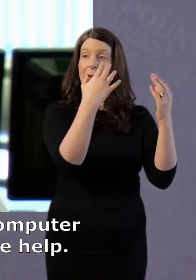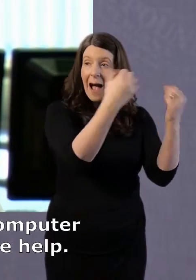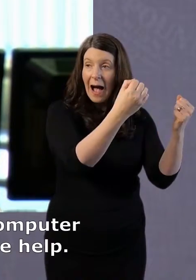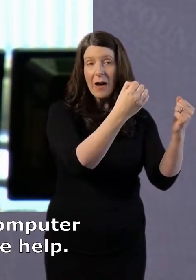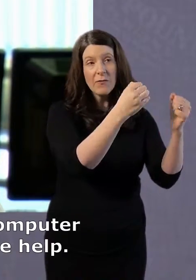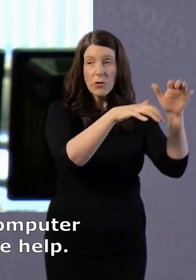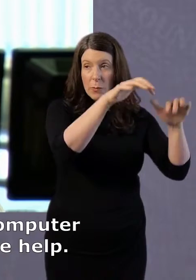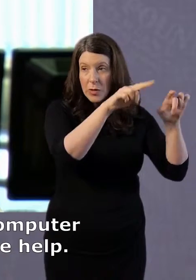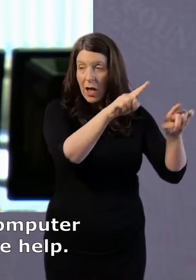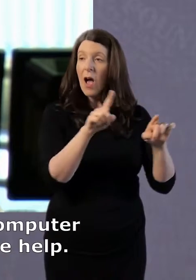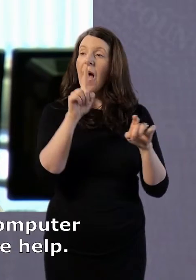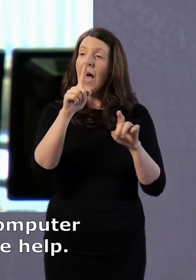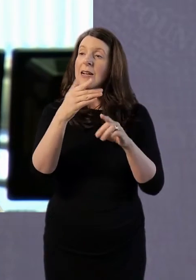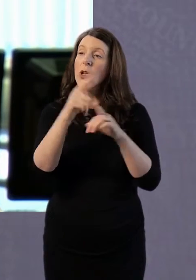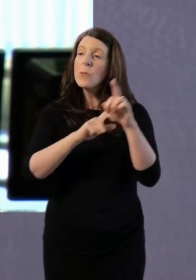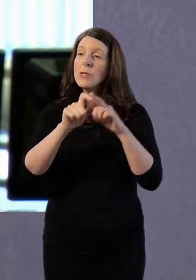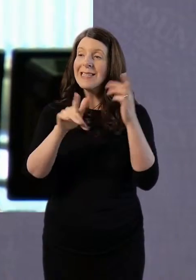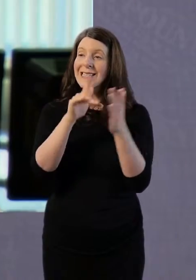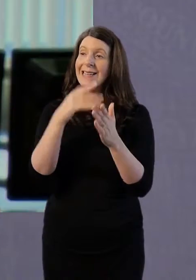computer, we can get you signed up for some help.